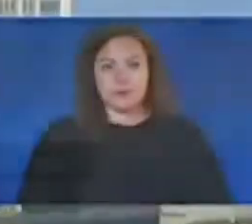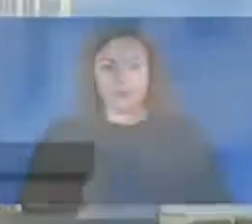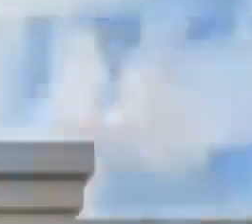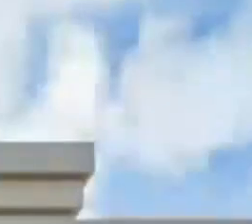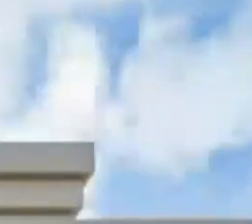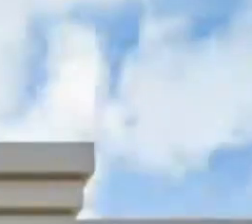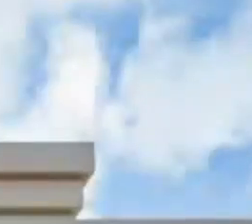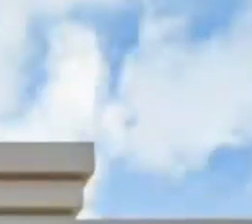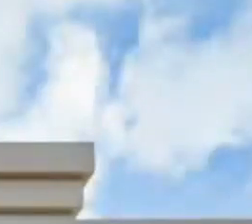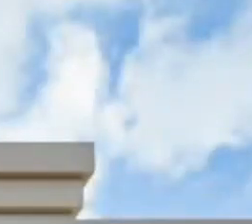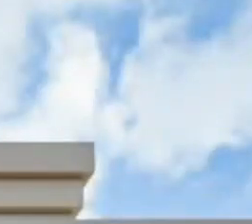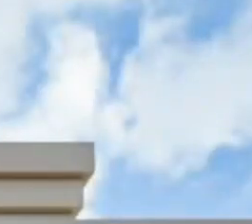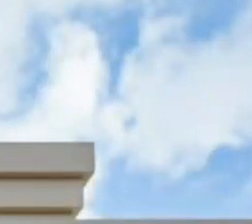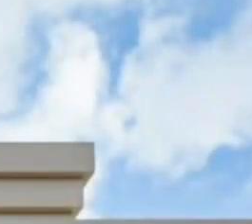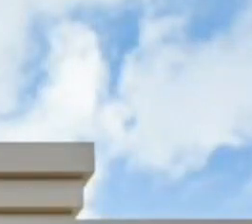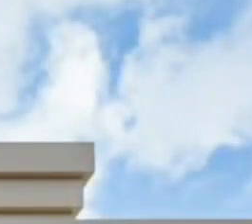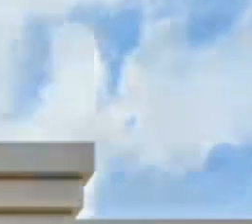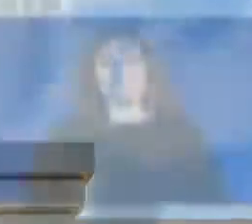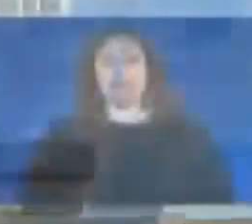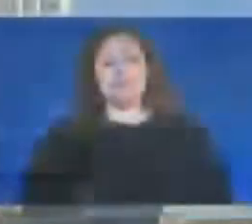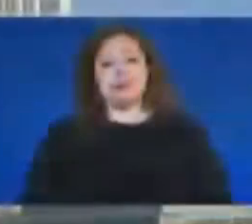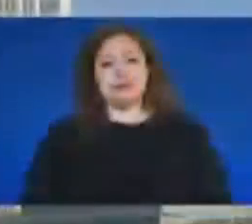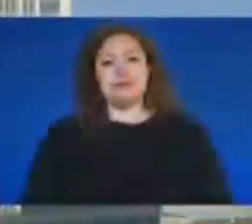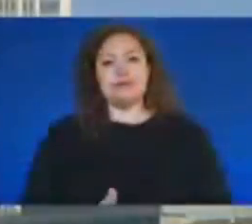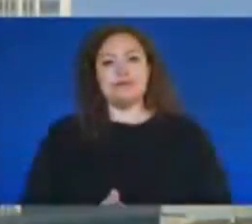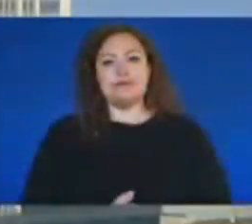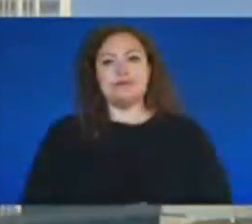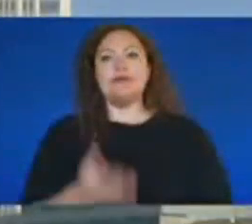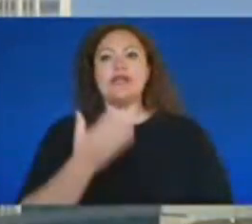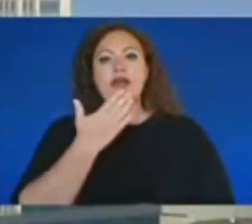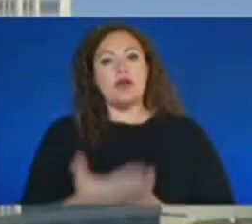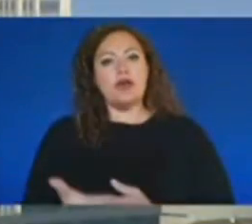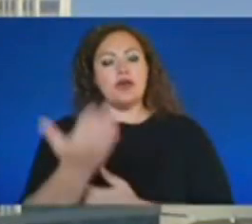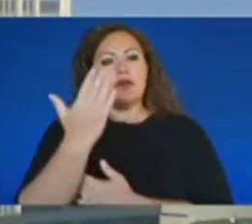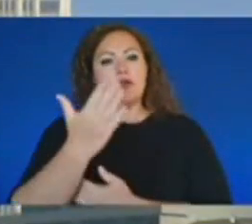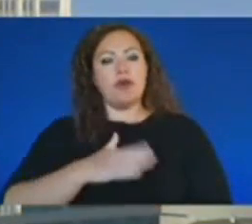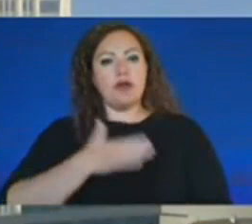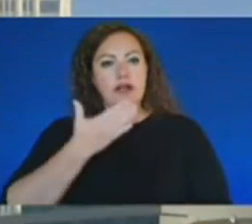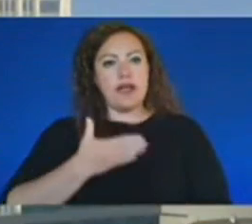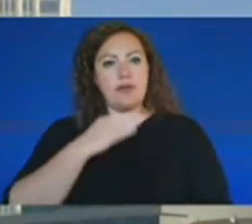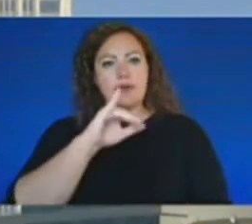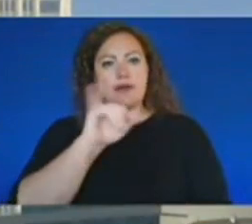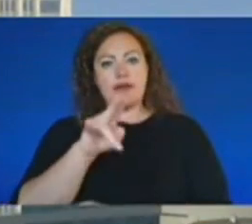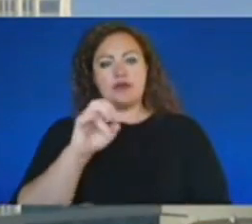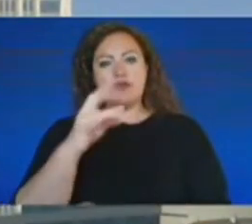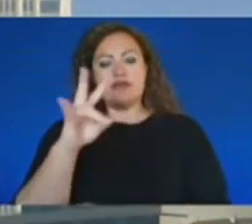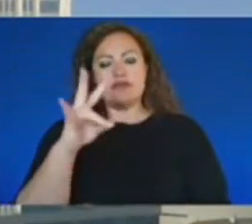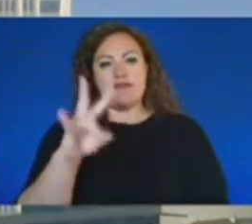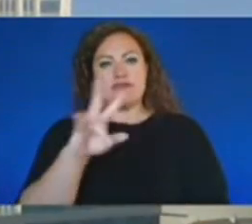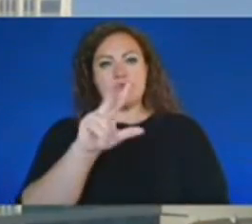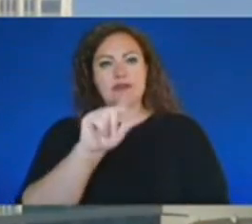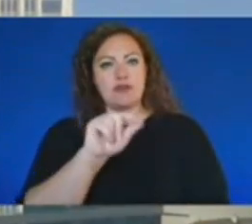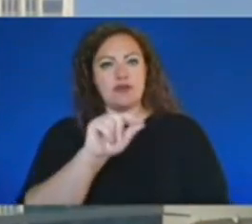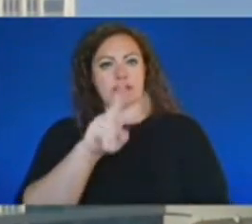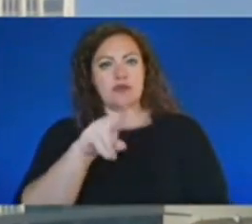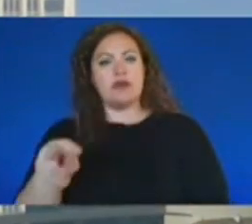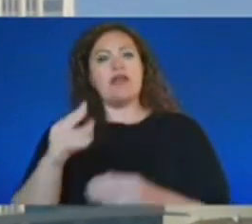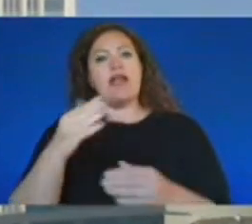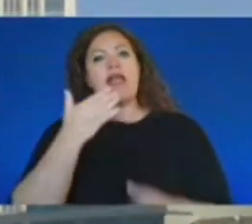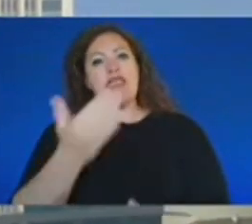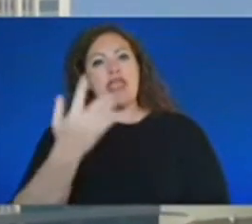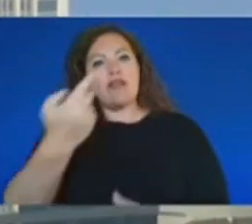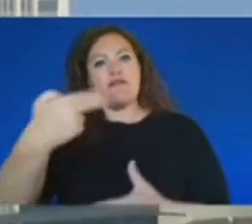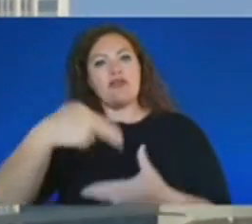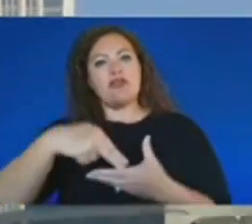Well, morning. Happy June 17th, 2022. want to thank you all this morning for joining us here